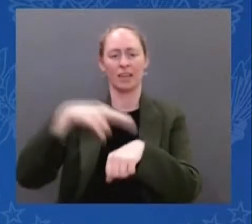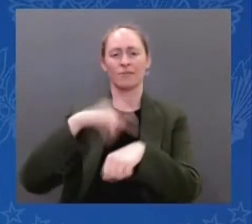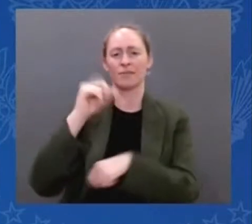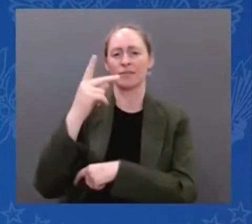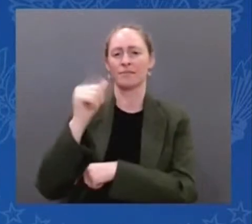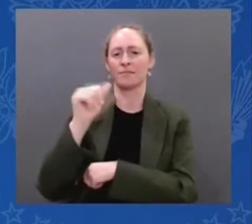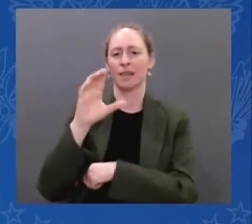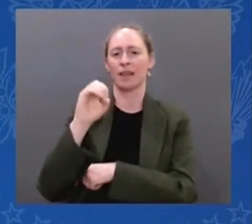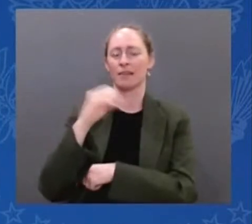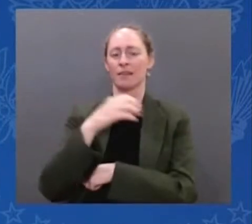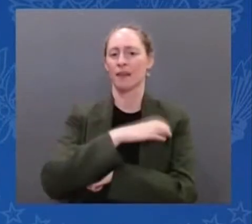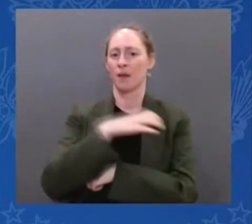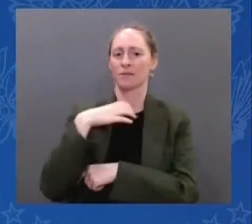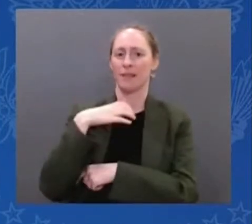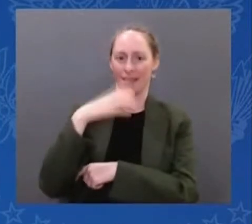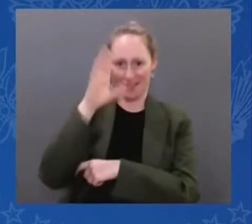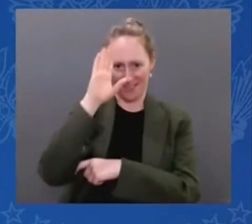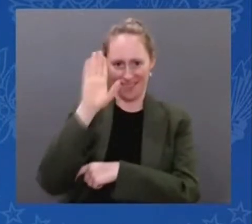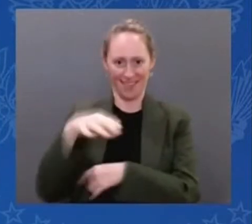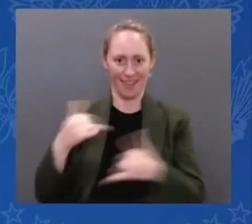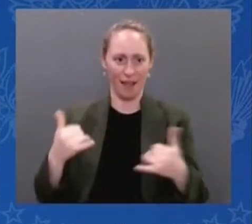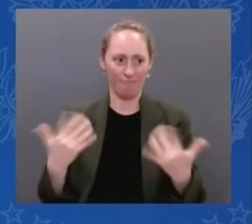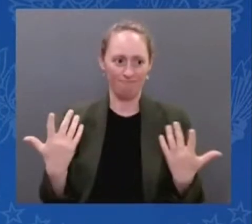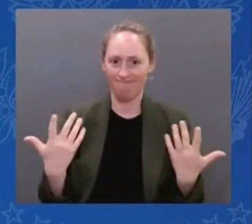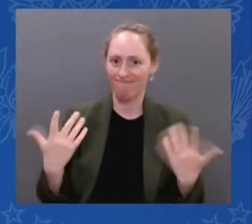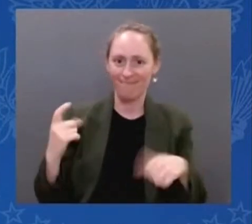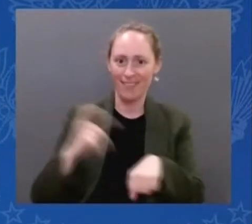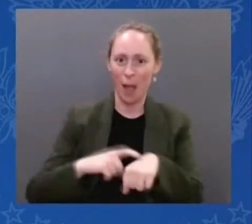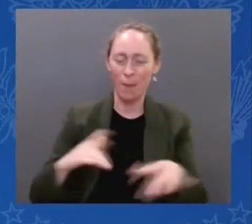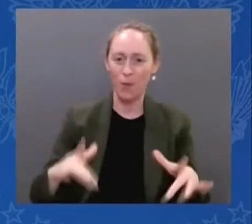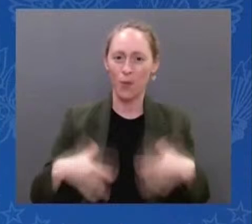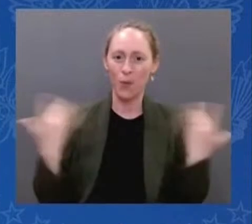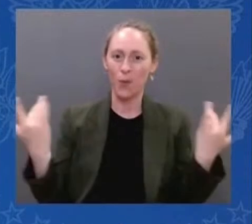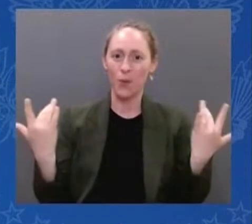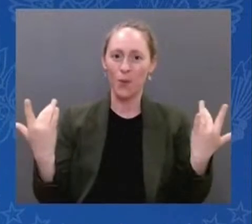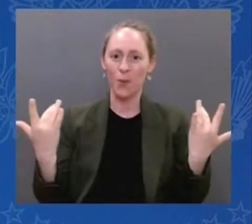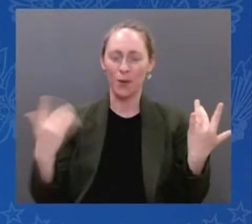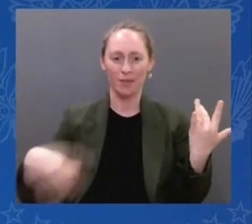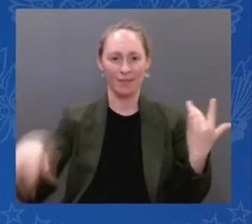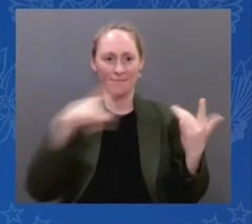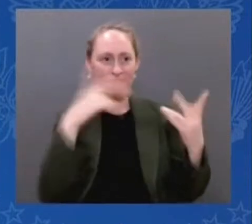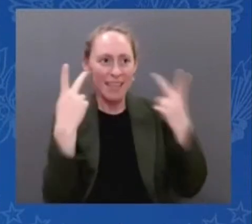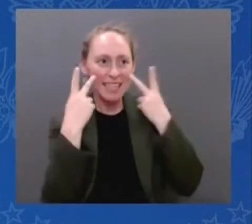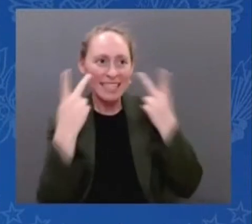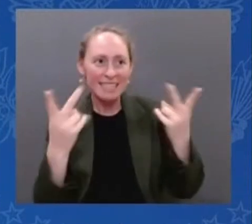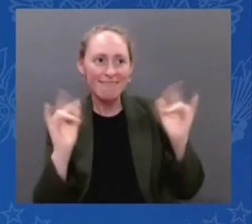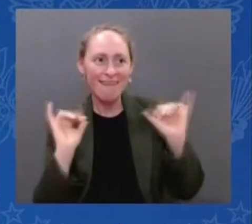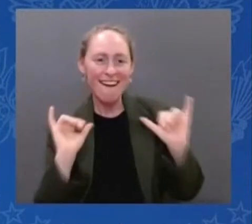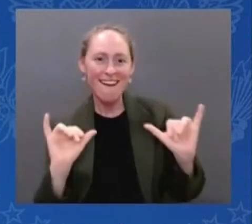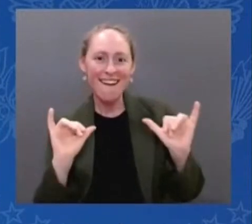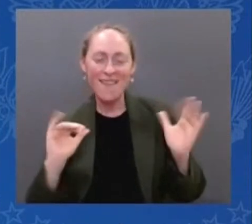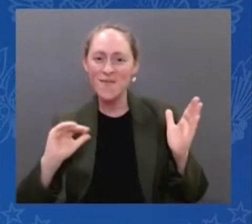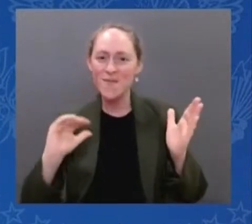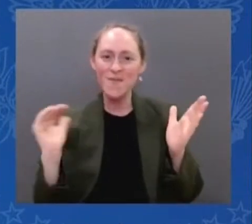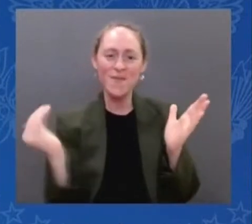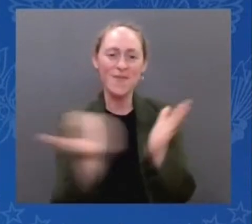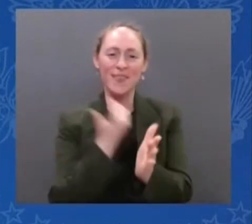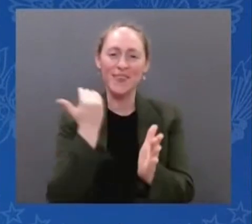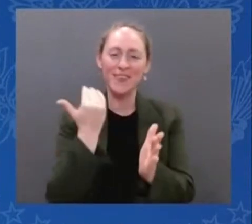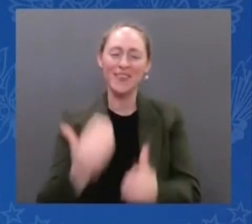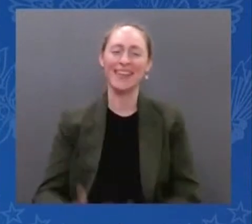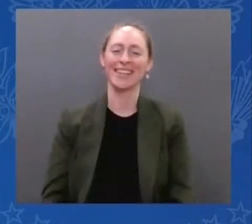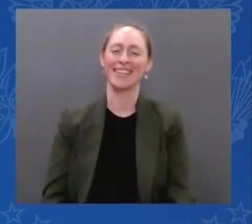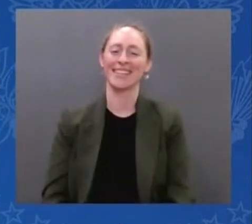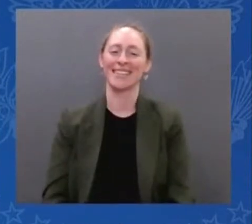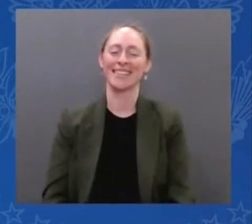From the beginning of history, humans have looked up to the night sky with wonder. And thanks to